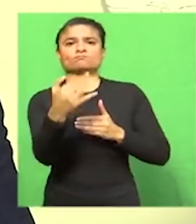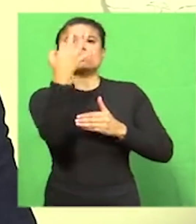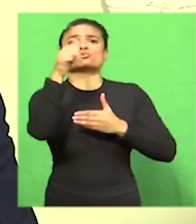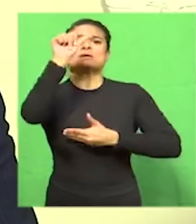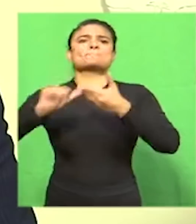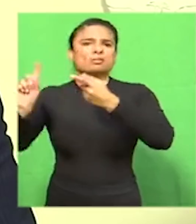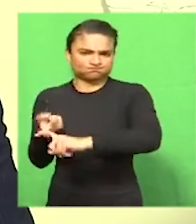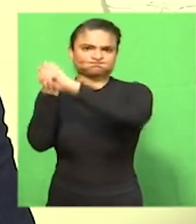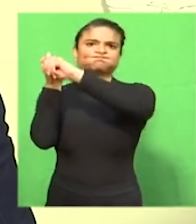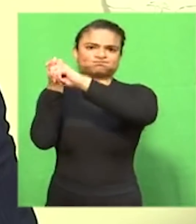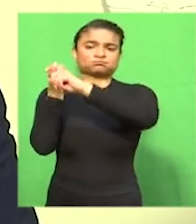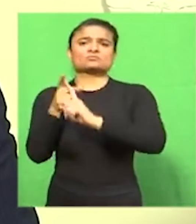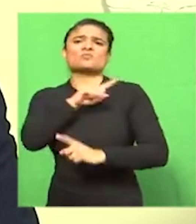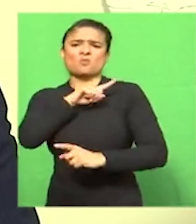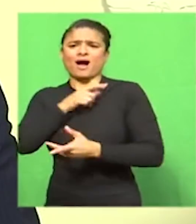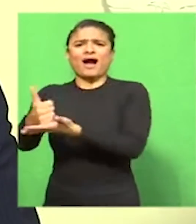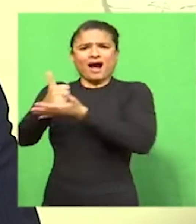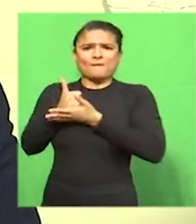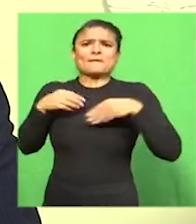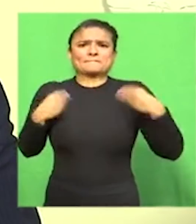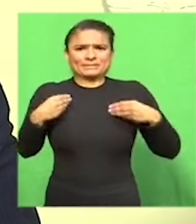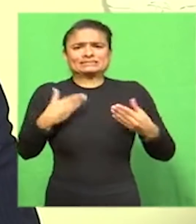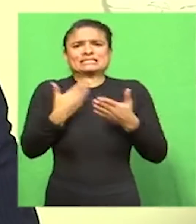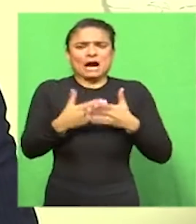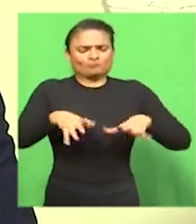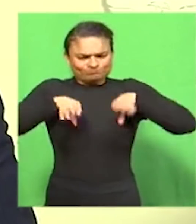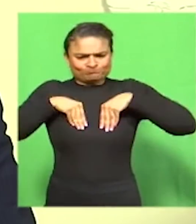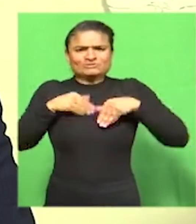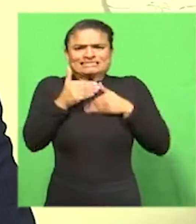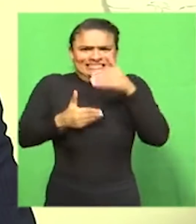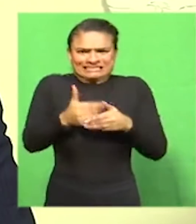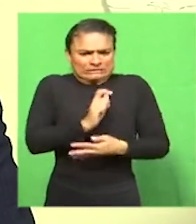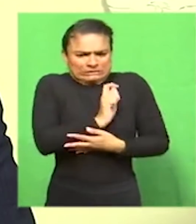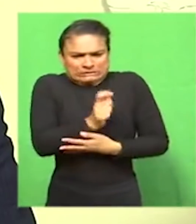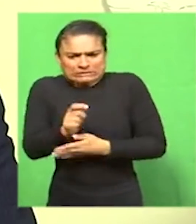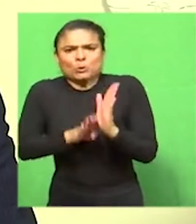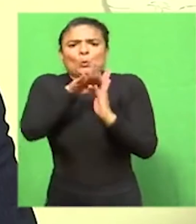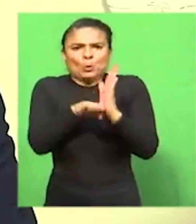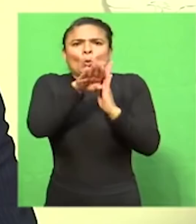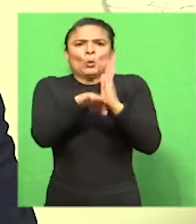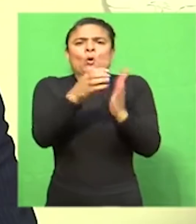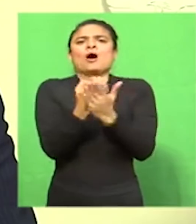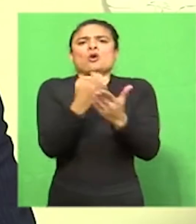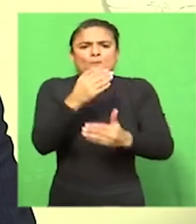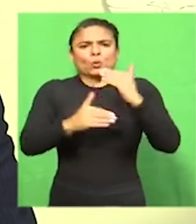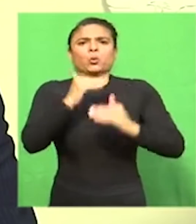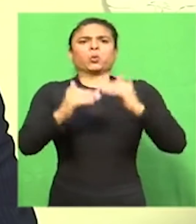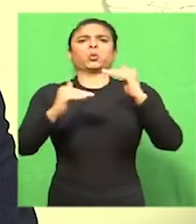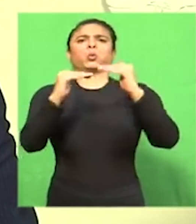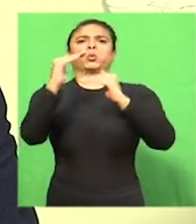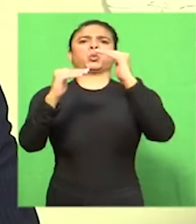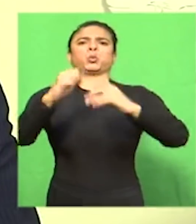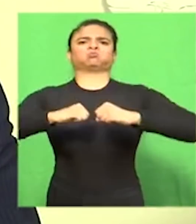cash flow with an automatic deferral of 35% of pay-as-you-earn liabilities